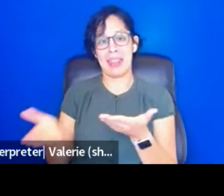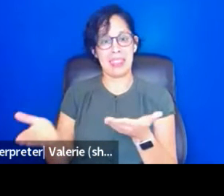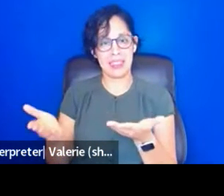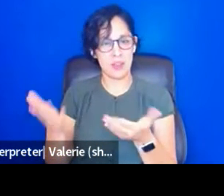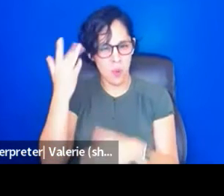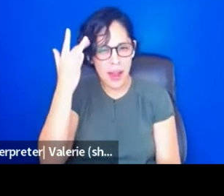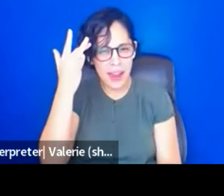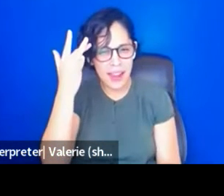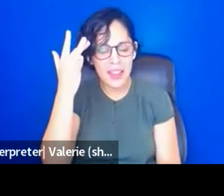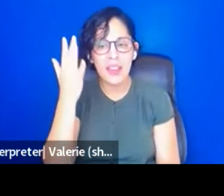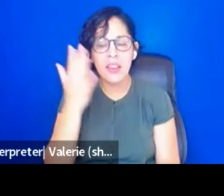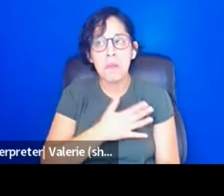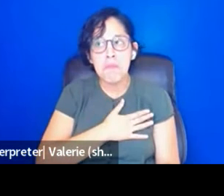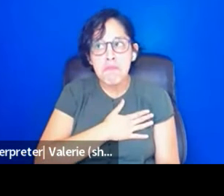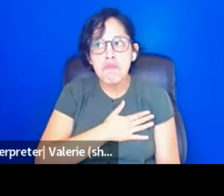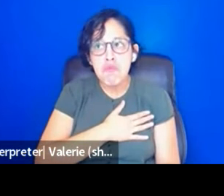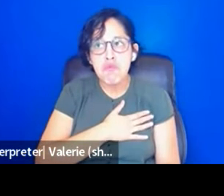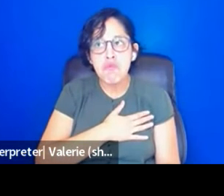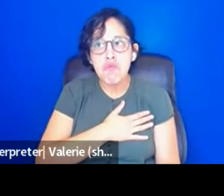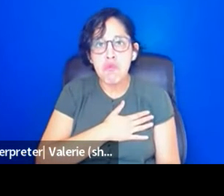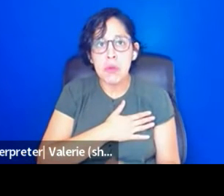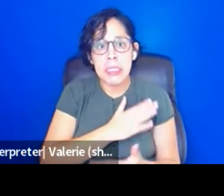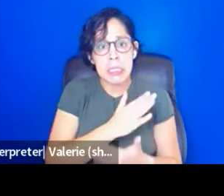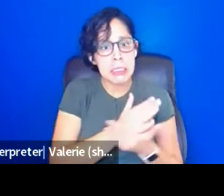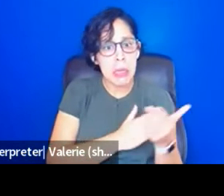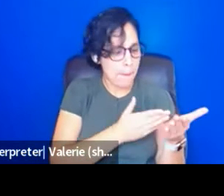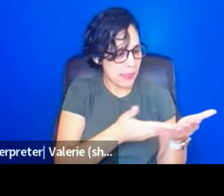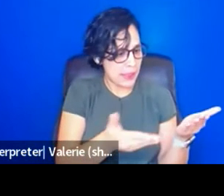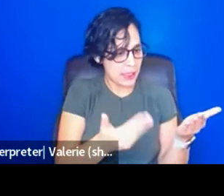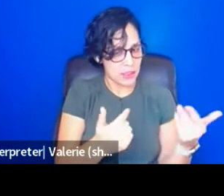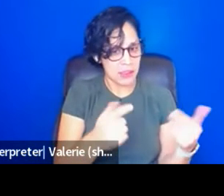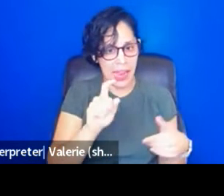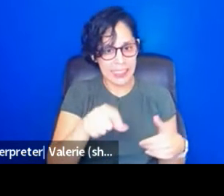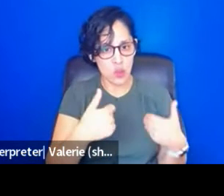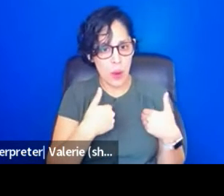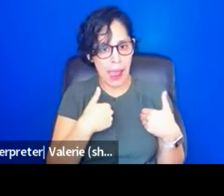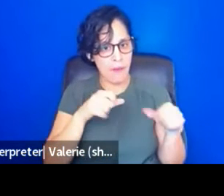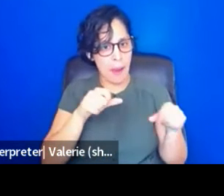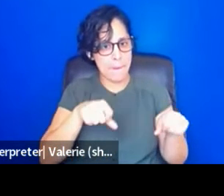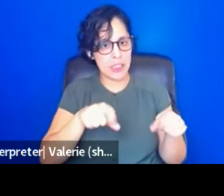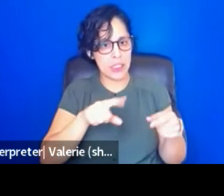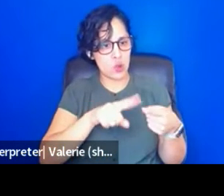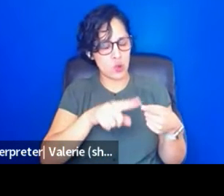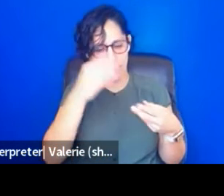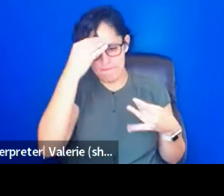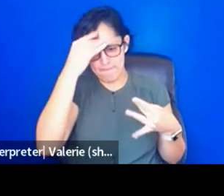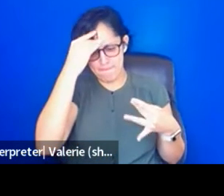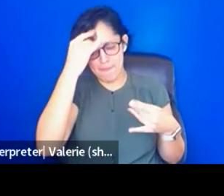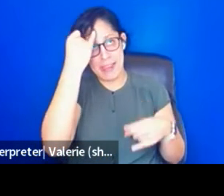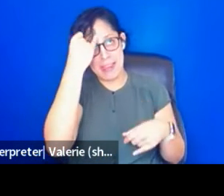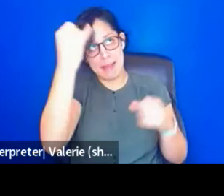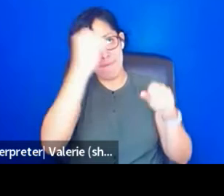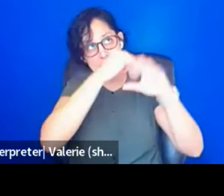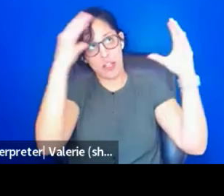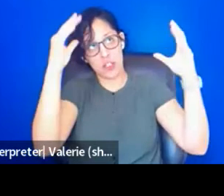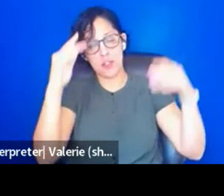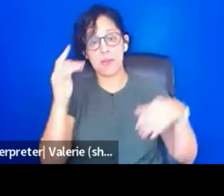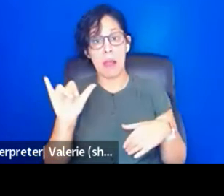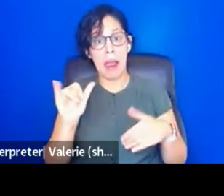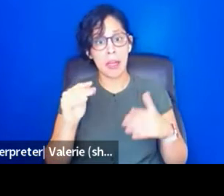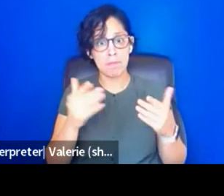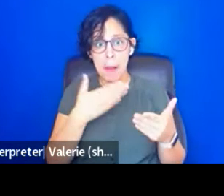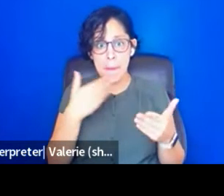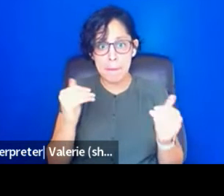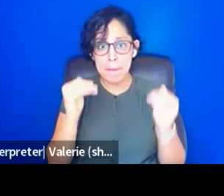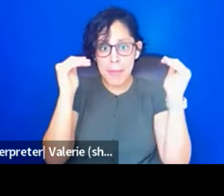you know, there, there are things that I want to have capacity to imagine. I want to imagine how to be a better dad. I don't even know